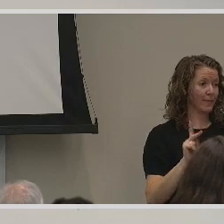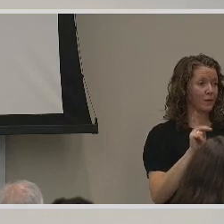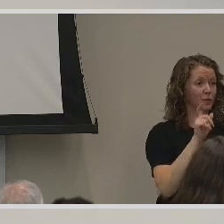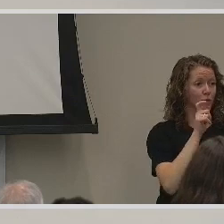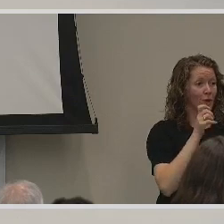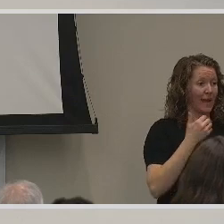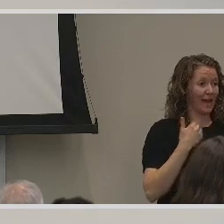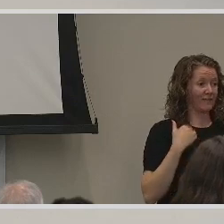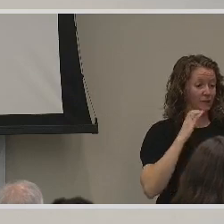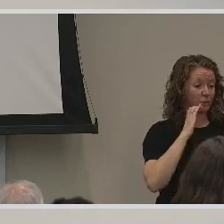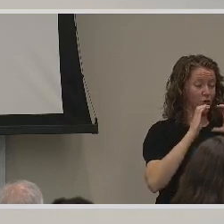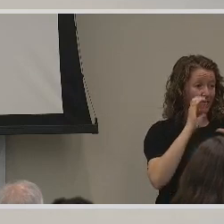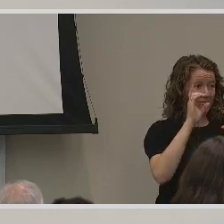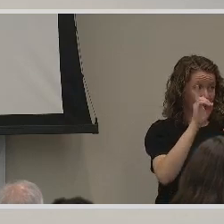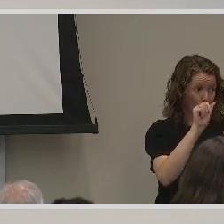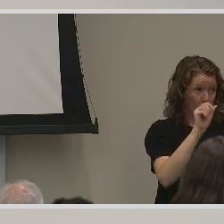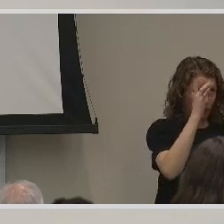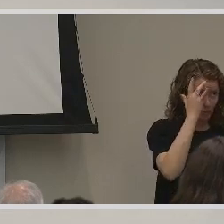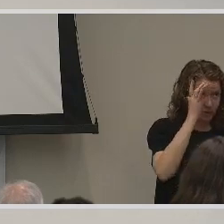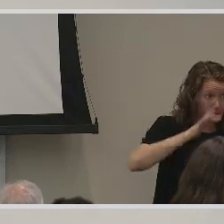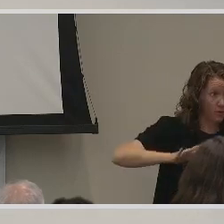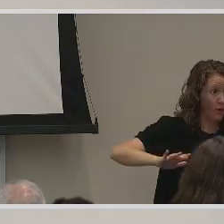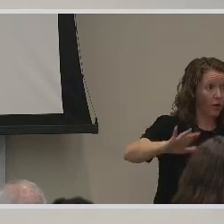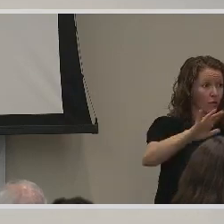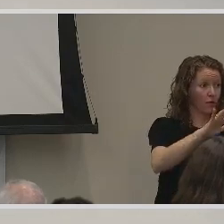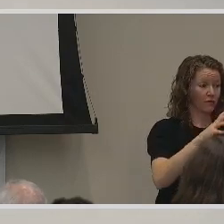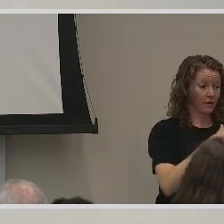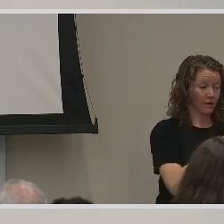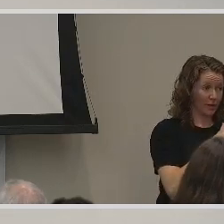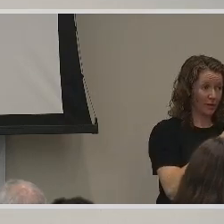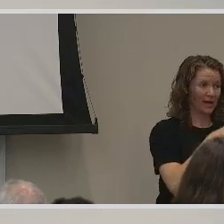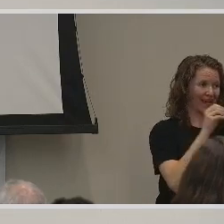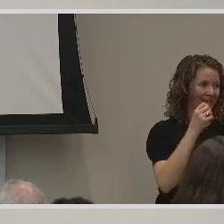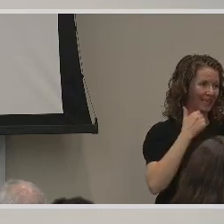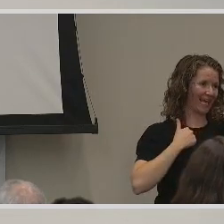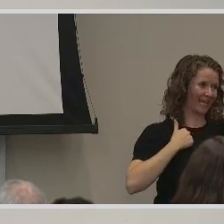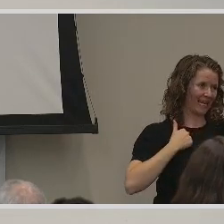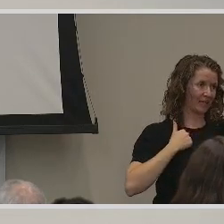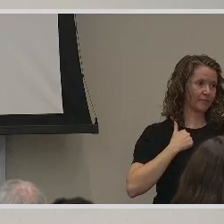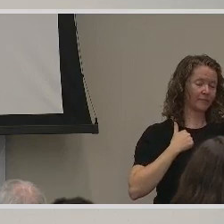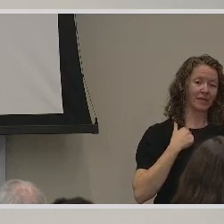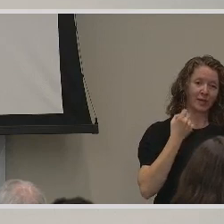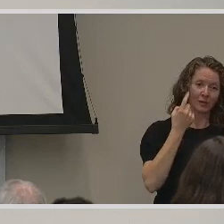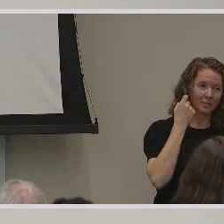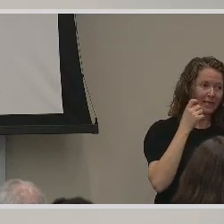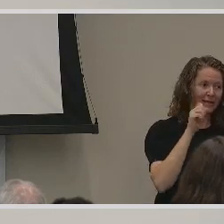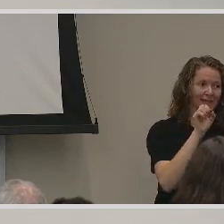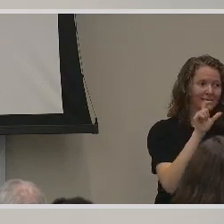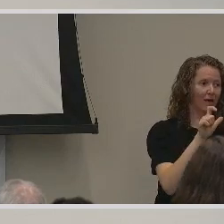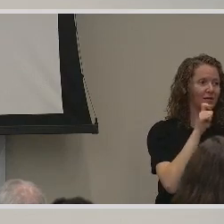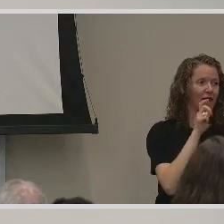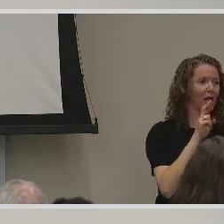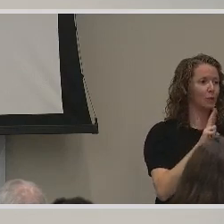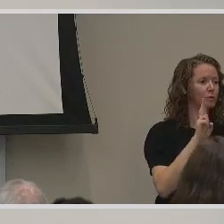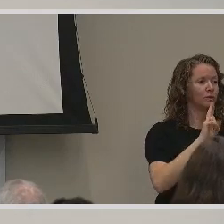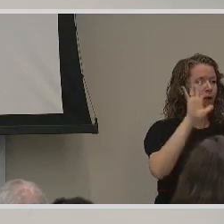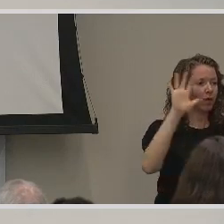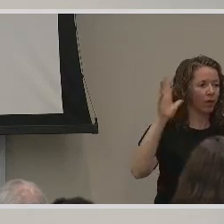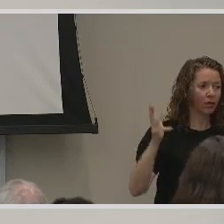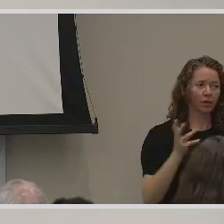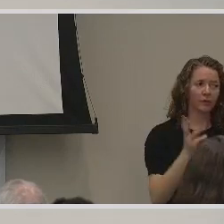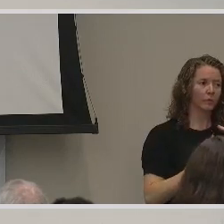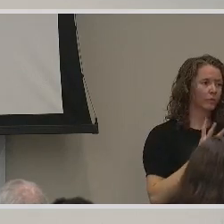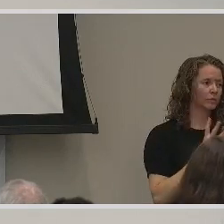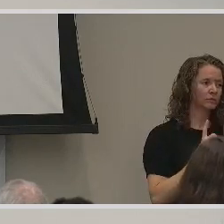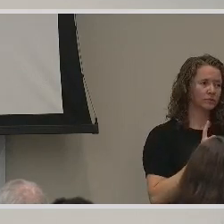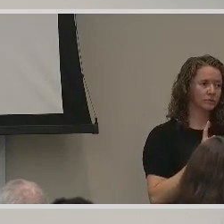the United States and English-speaking parts of Canada. Uh, contrary to popular belief, ASL is not a universal language, meaning that it